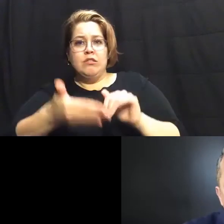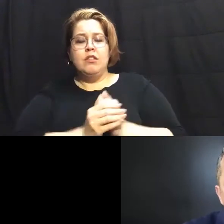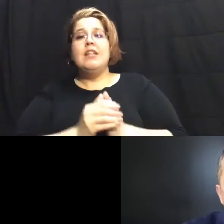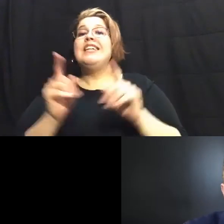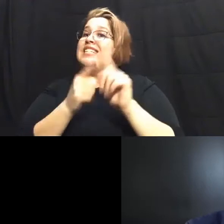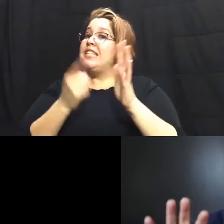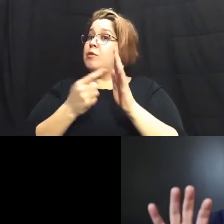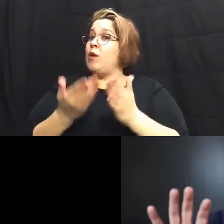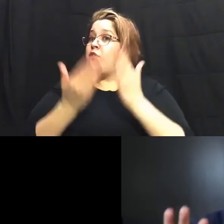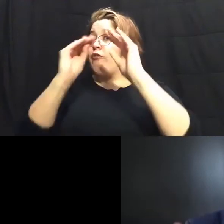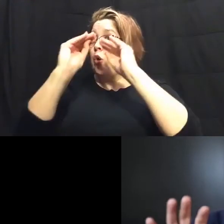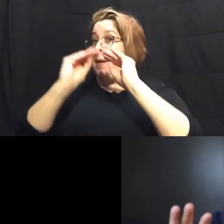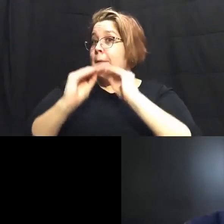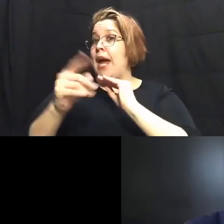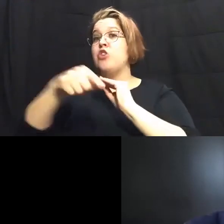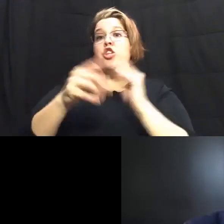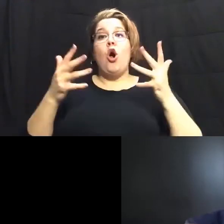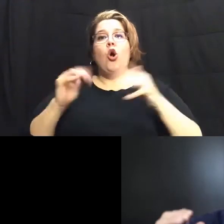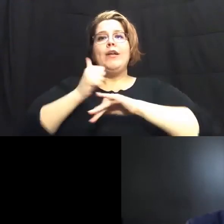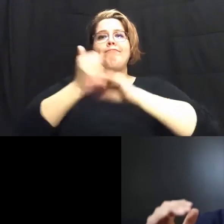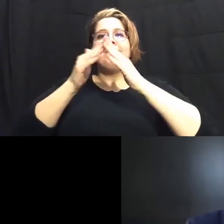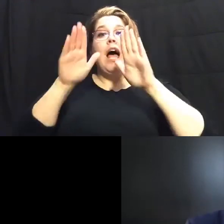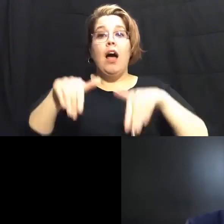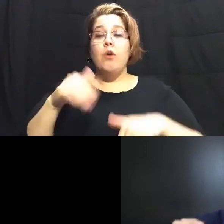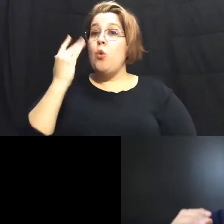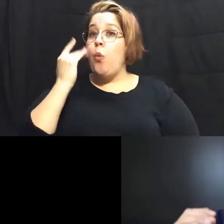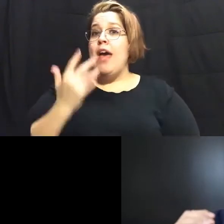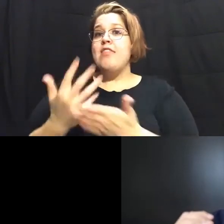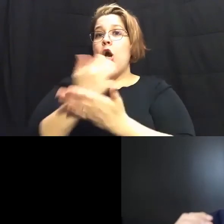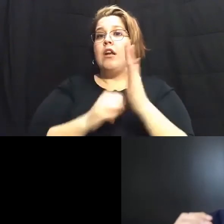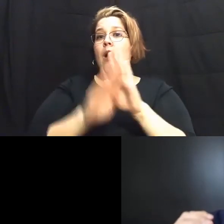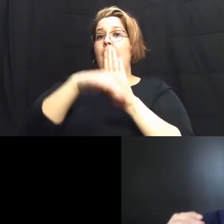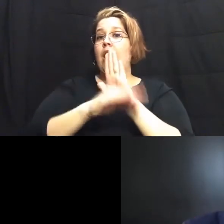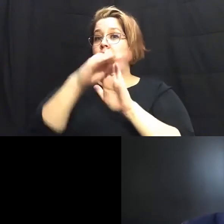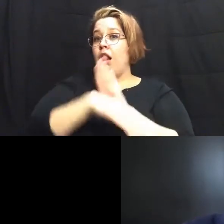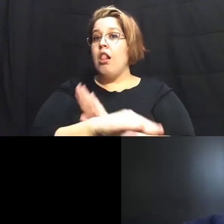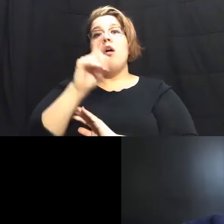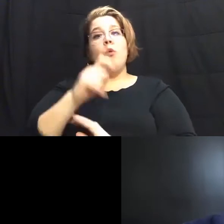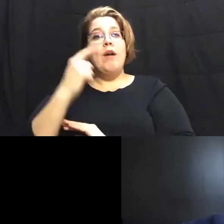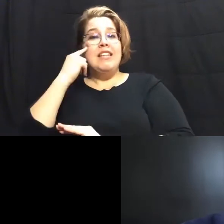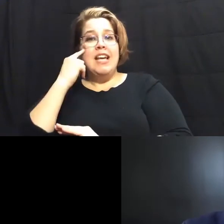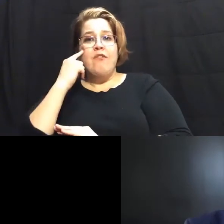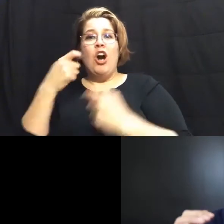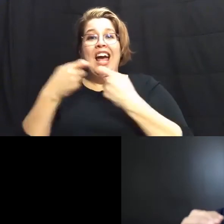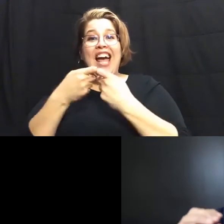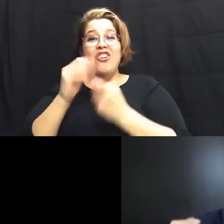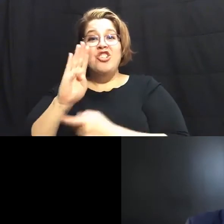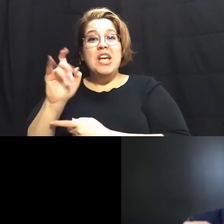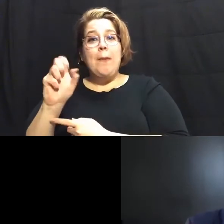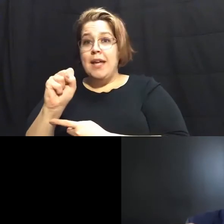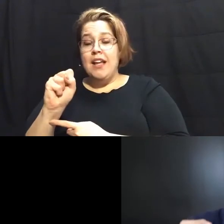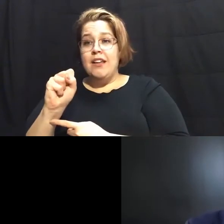repairs and other things to their existing home because their income fluctuates we have to be mindful of our cps energy bills we can't